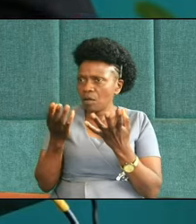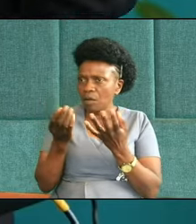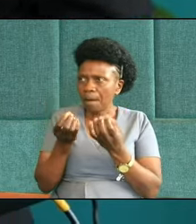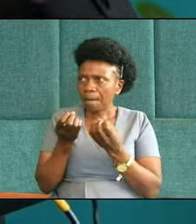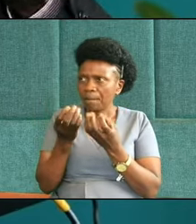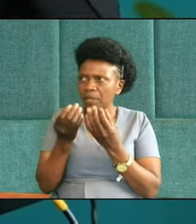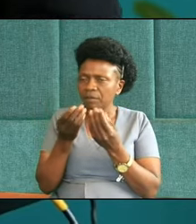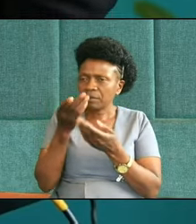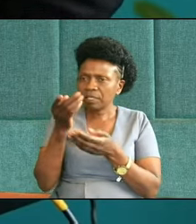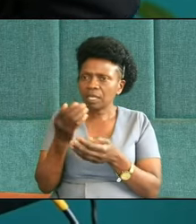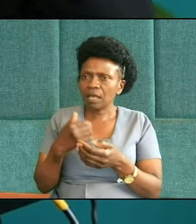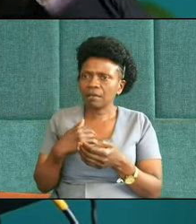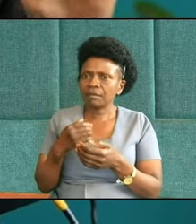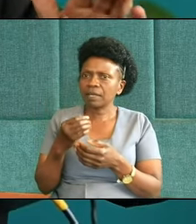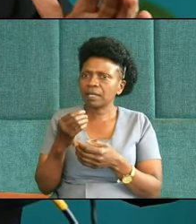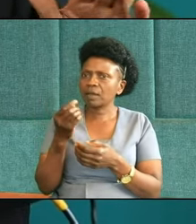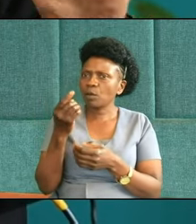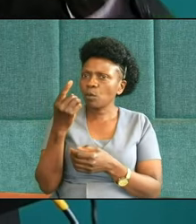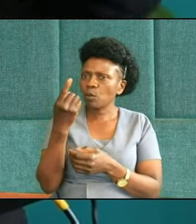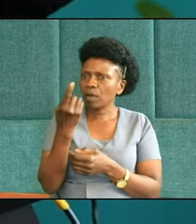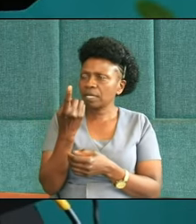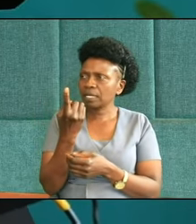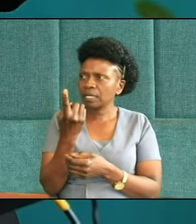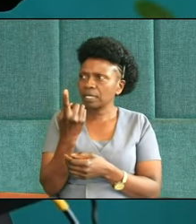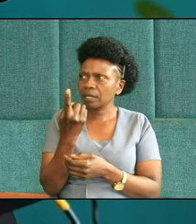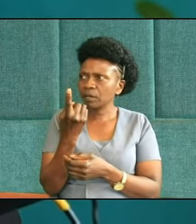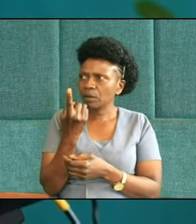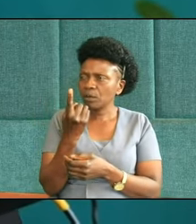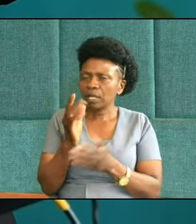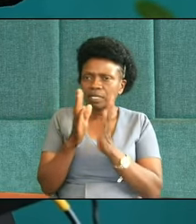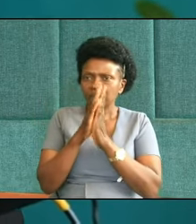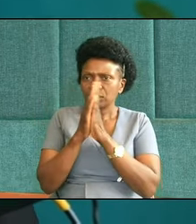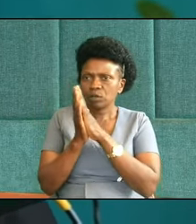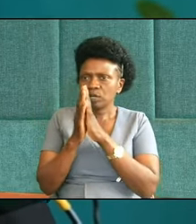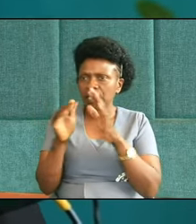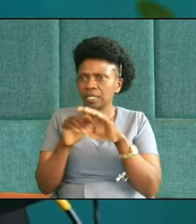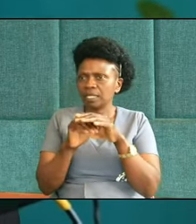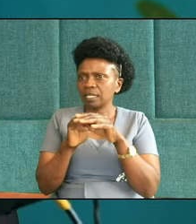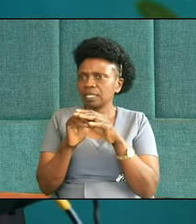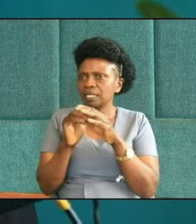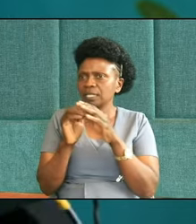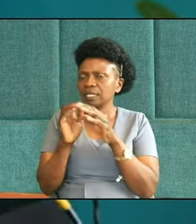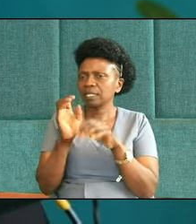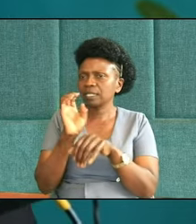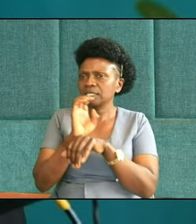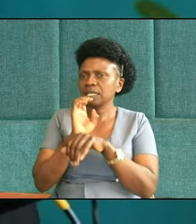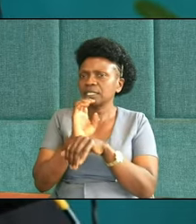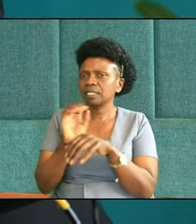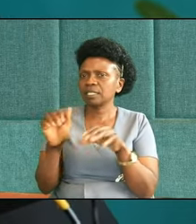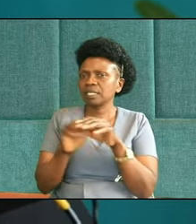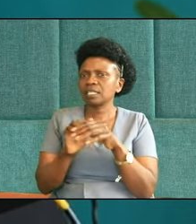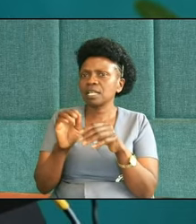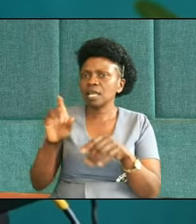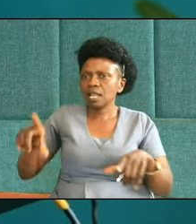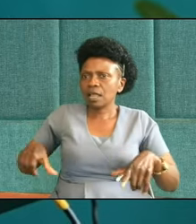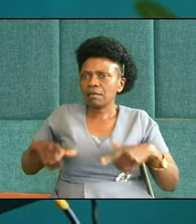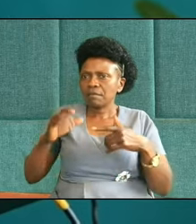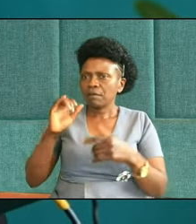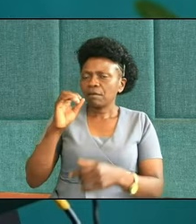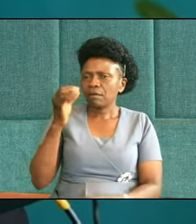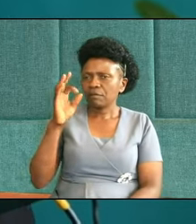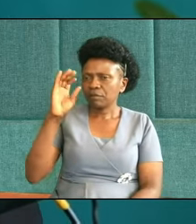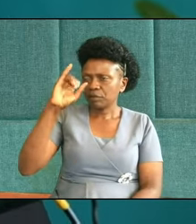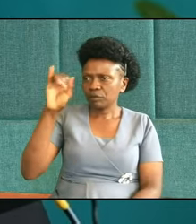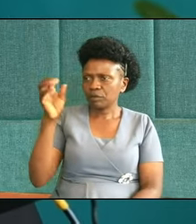you have heard at least one sermon, one story in church on the life of Joseph? Raise your hands. I would like to see.